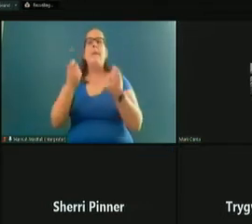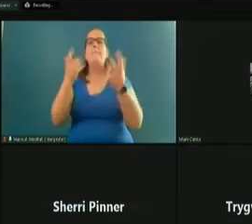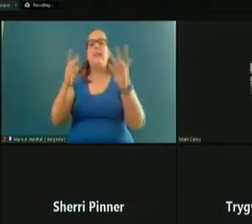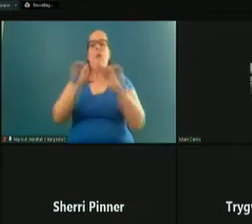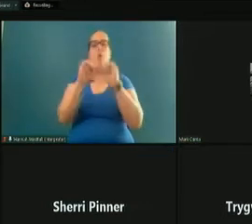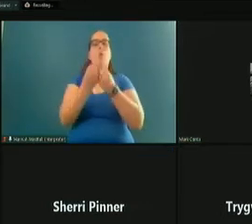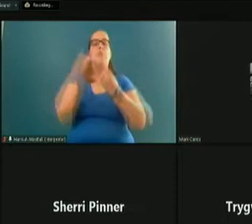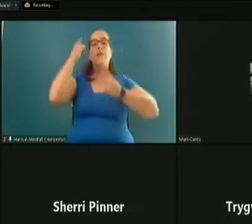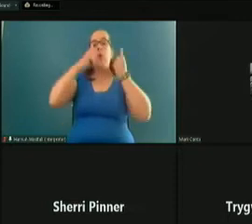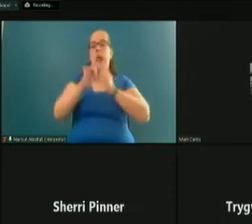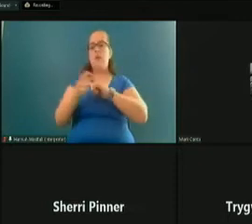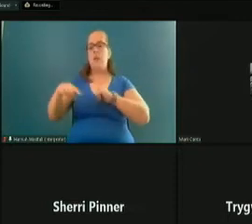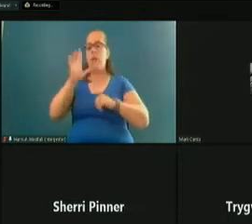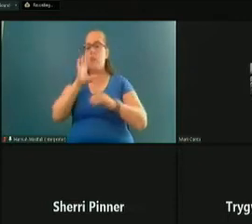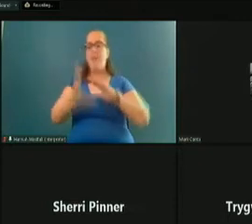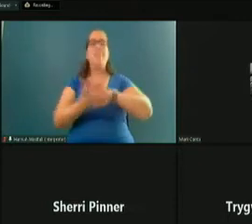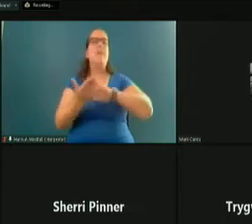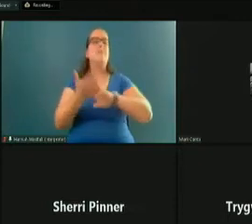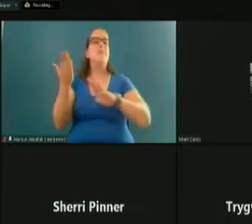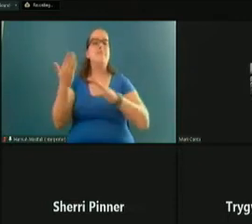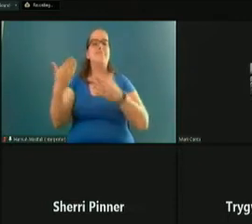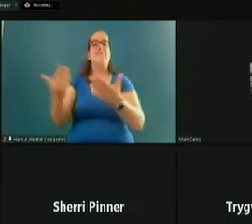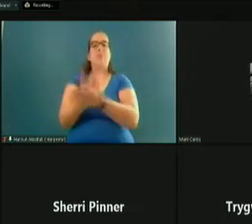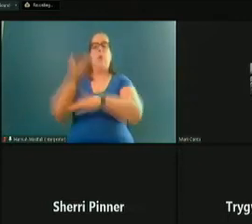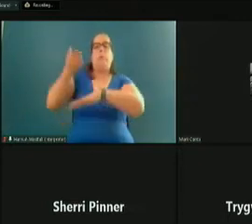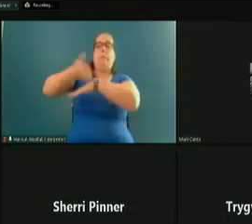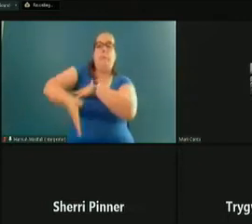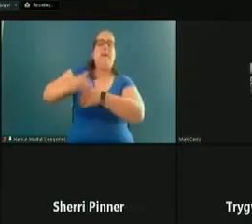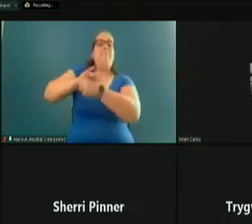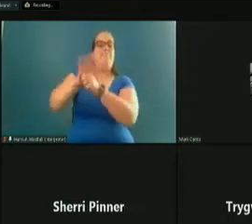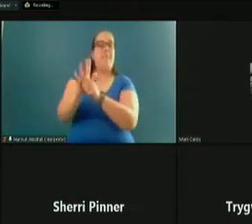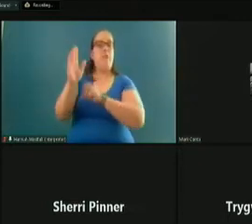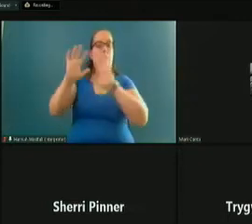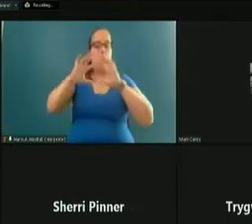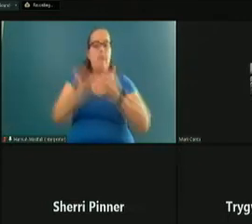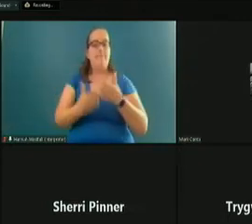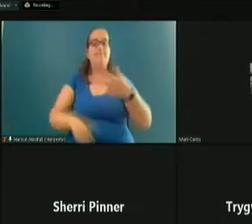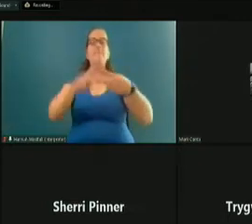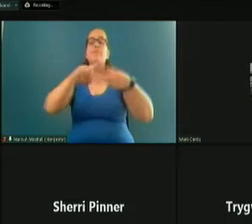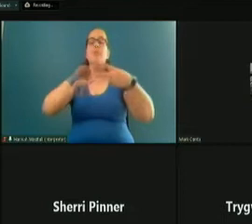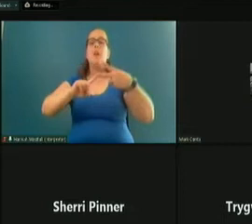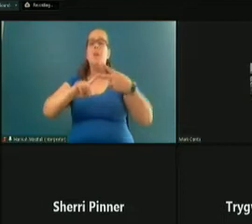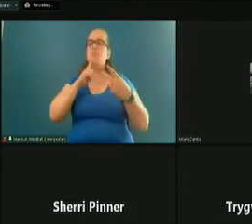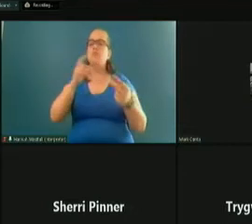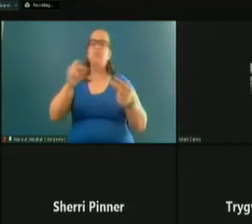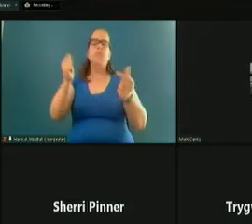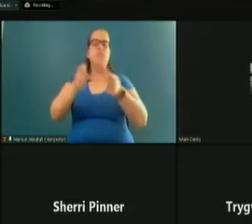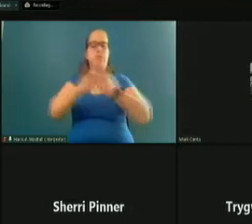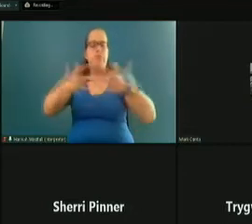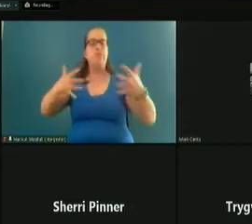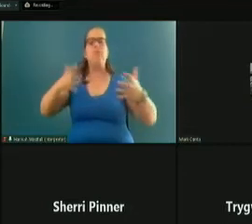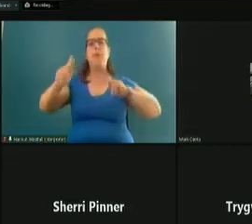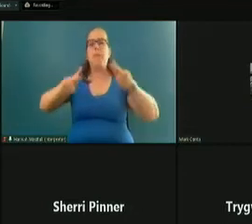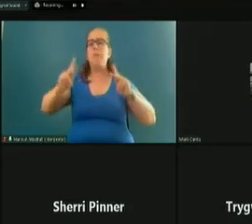how they're going to operate in the new post-pandemic world. Number two, our rapidly growing population and all of the associated